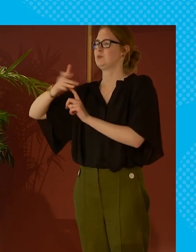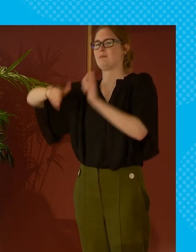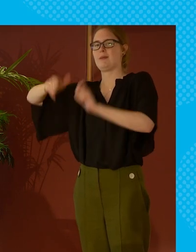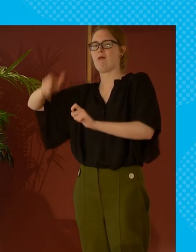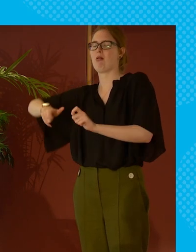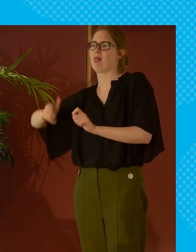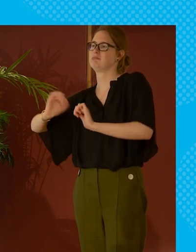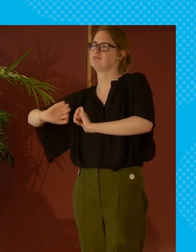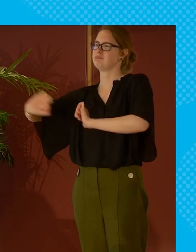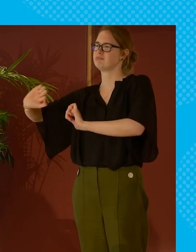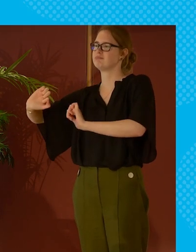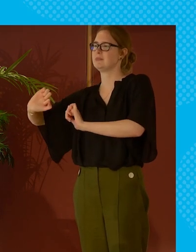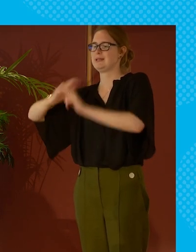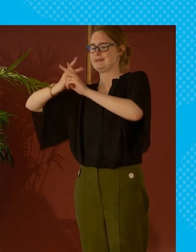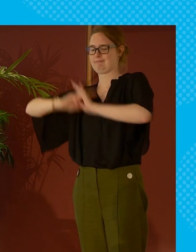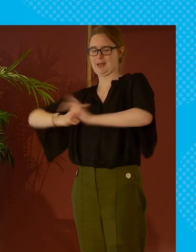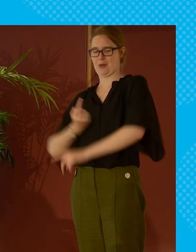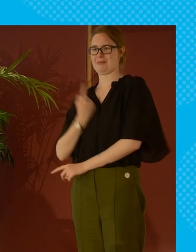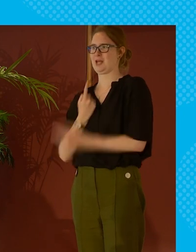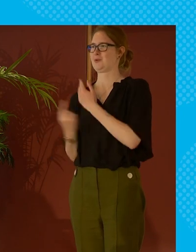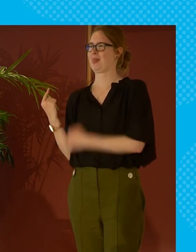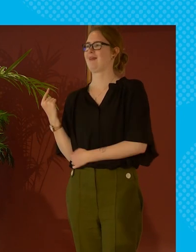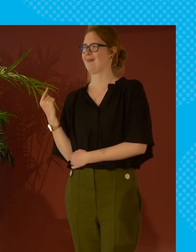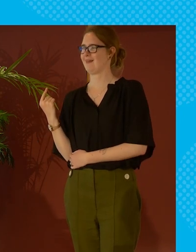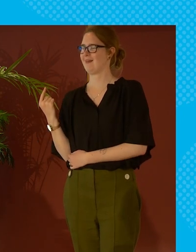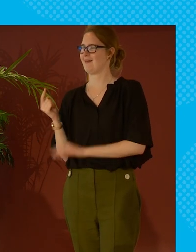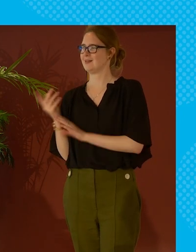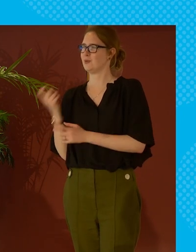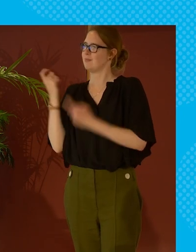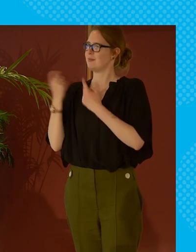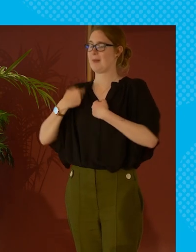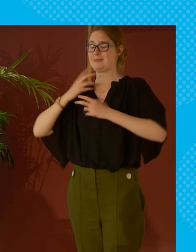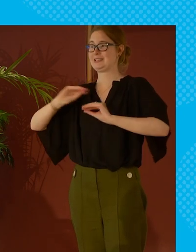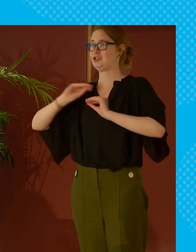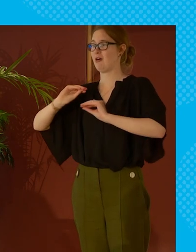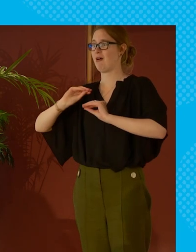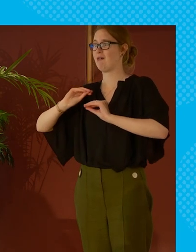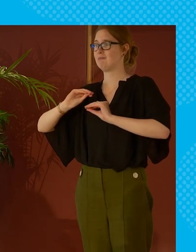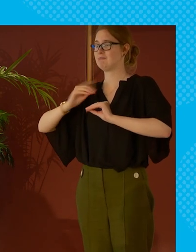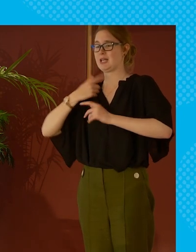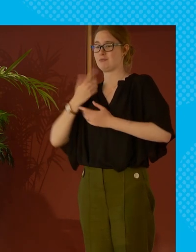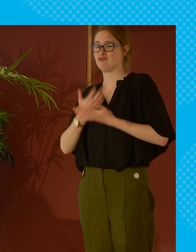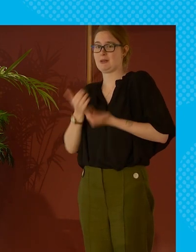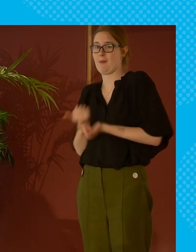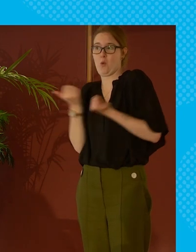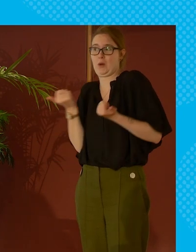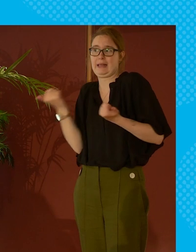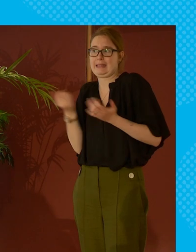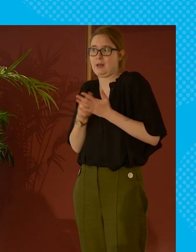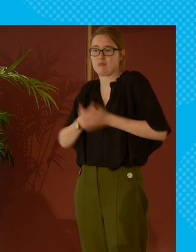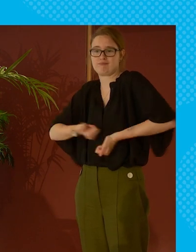where people care about themselves and you know speaking as a teacher that's relatively well off